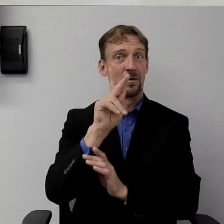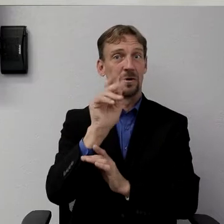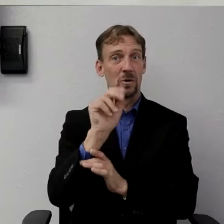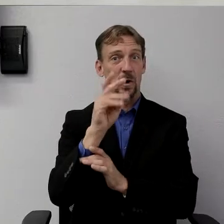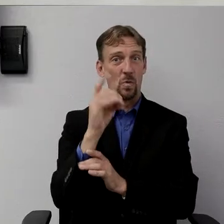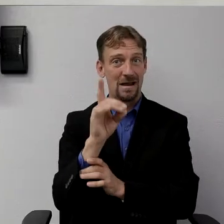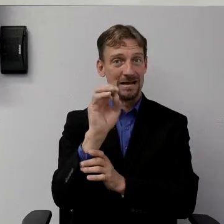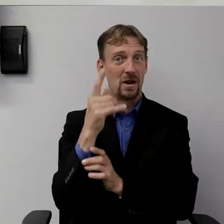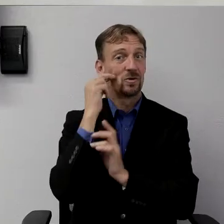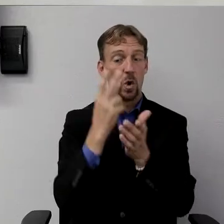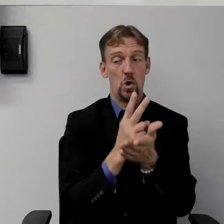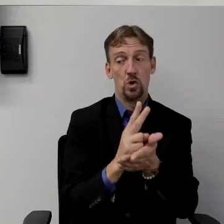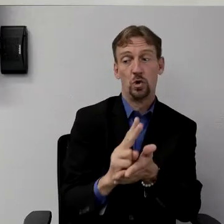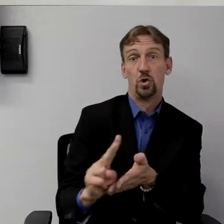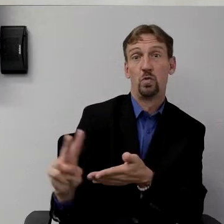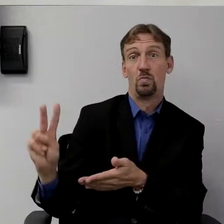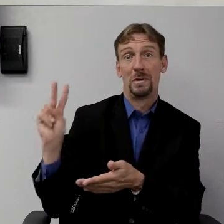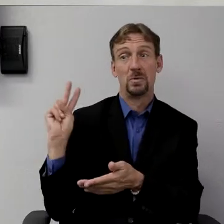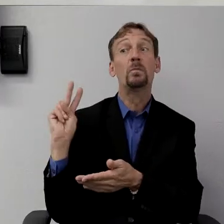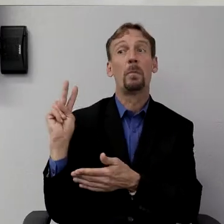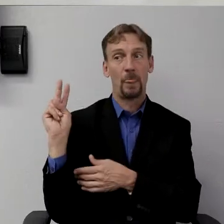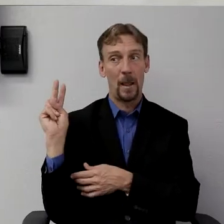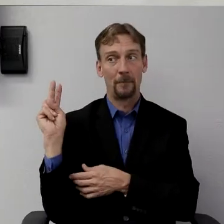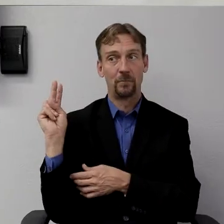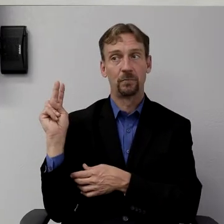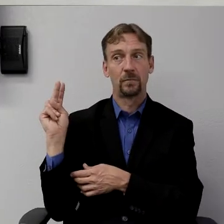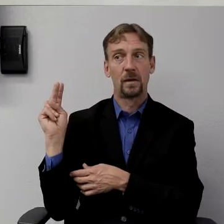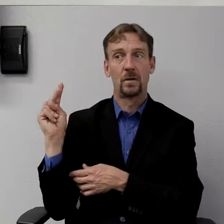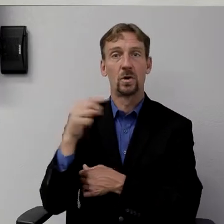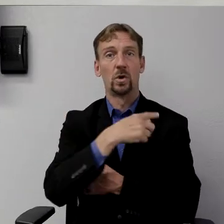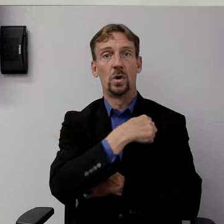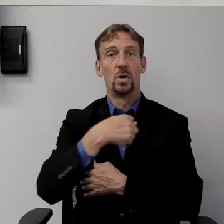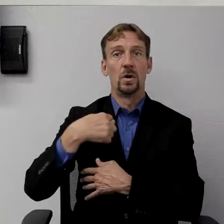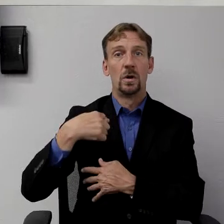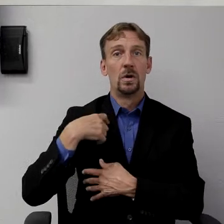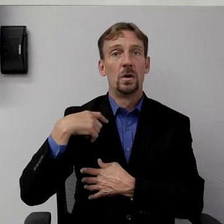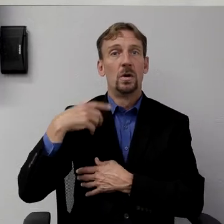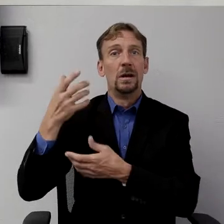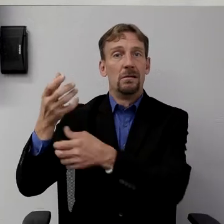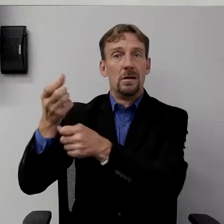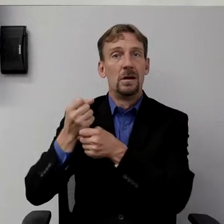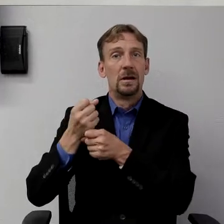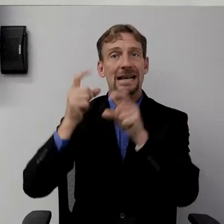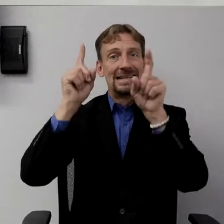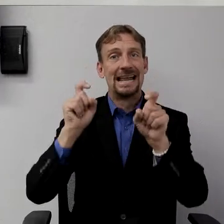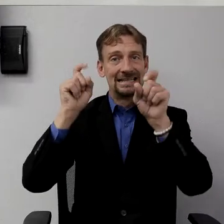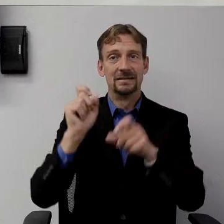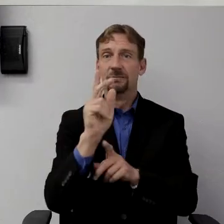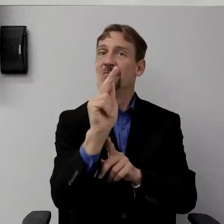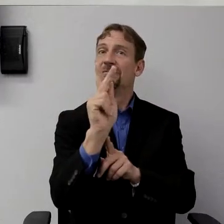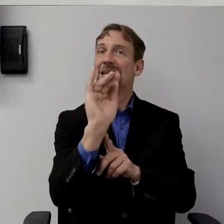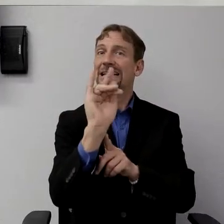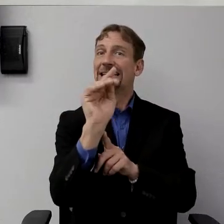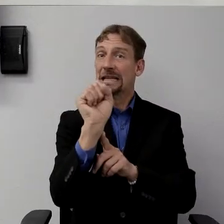we secured test samples, test kits, that run on a platform we